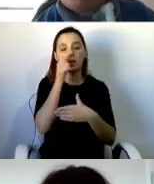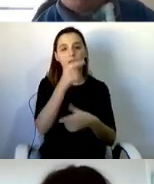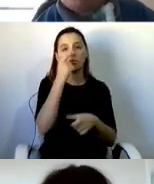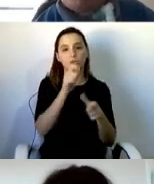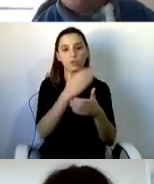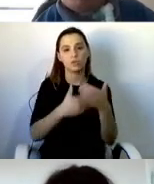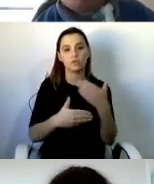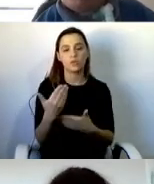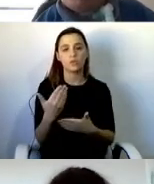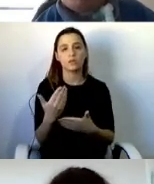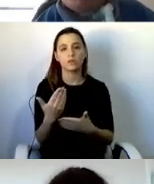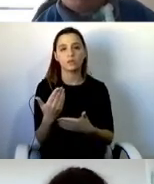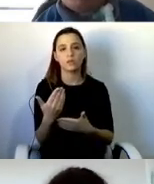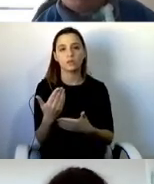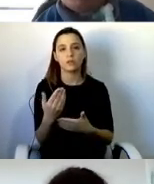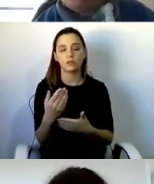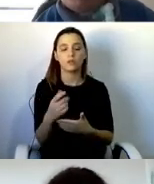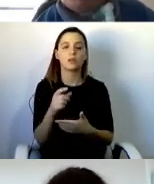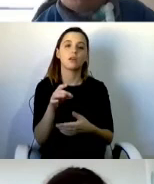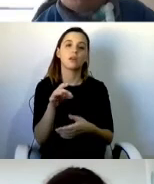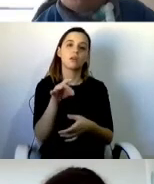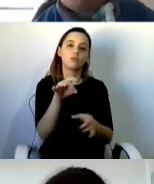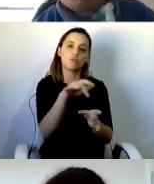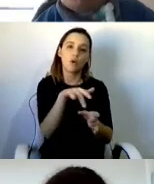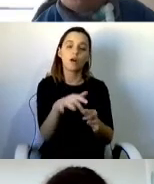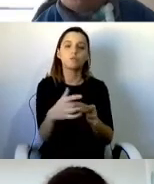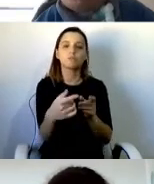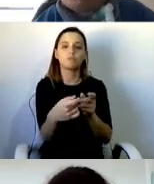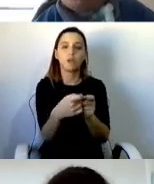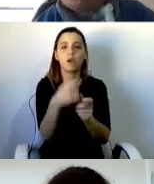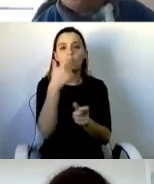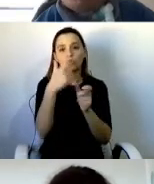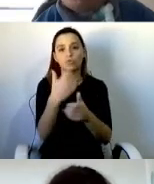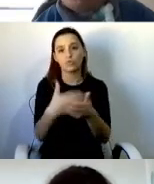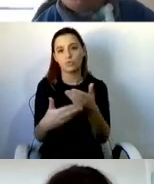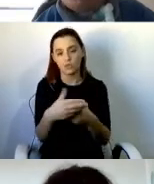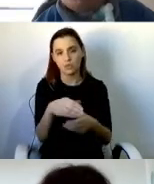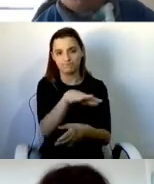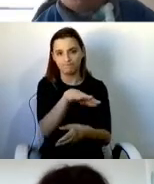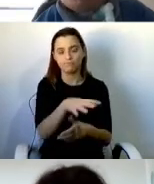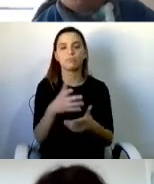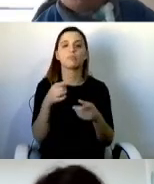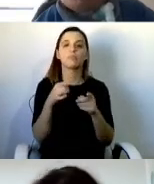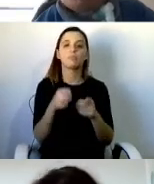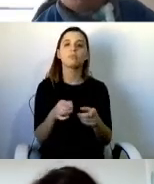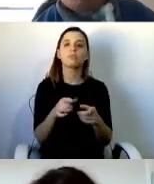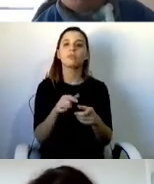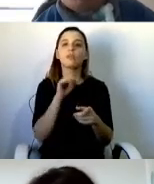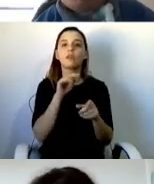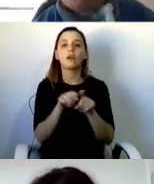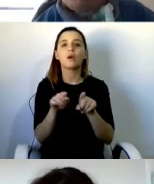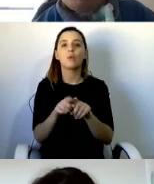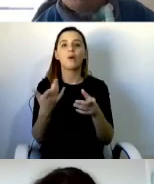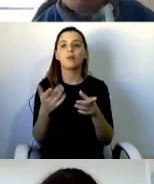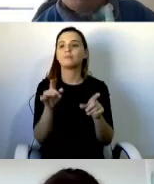co-production with disabled people. This would end the postcode lottery, which greatly increased after the closure